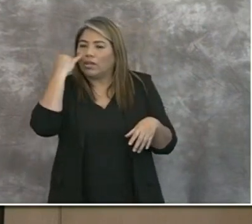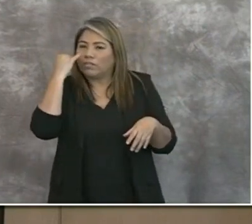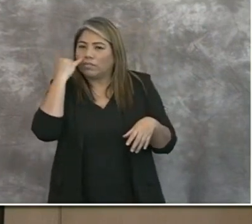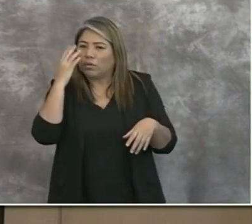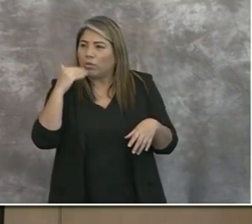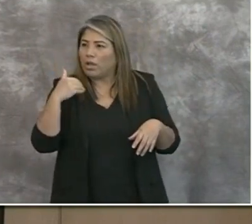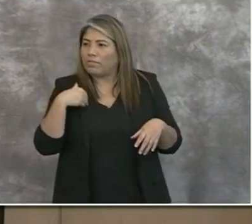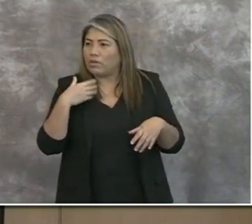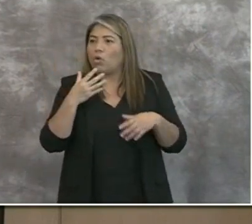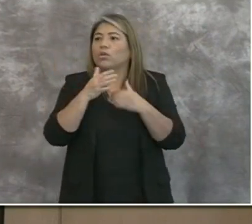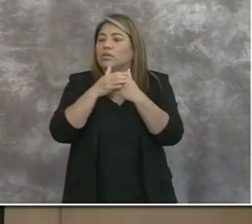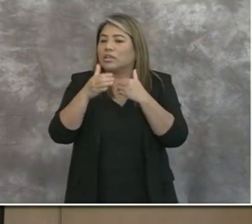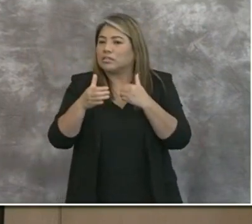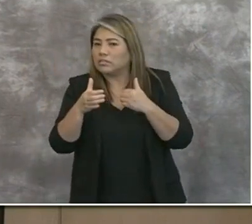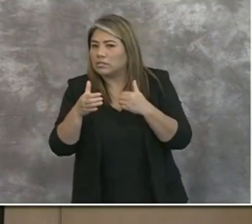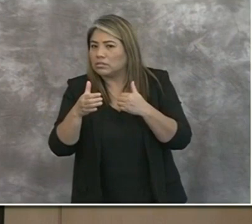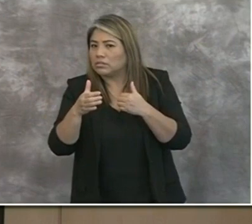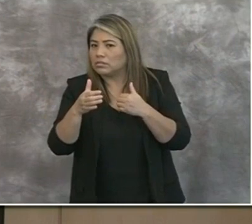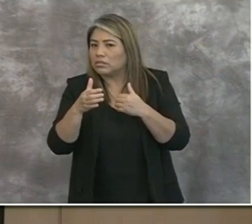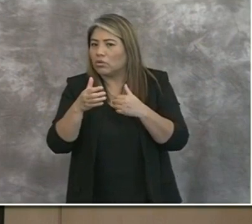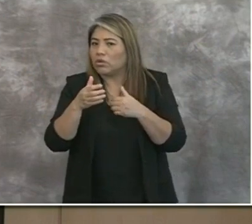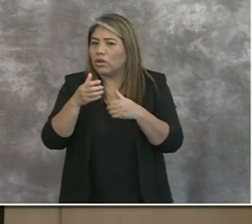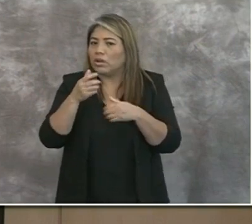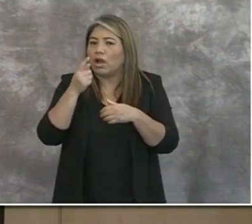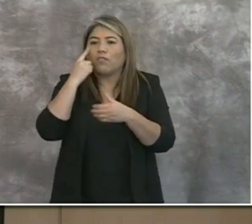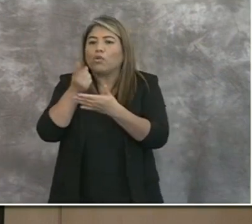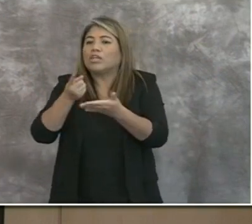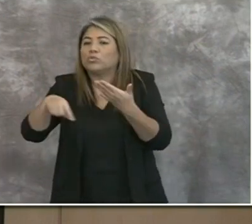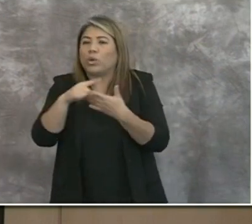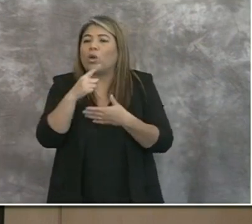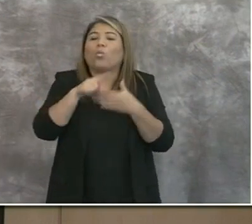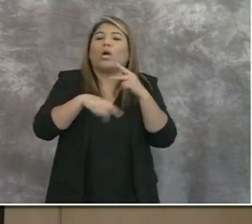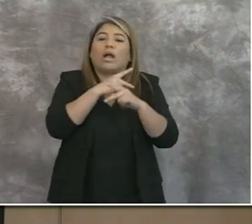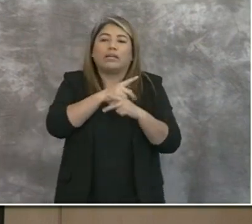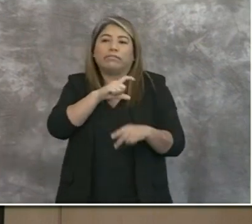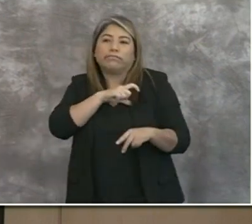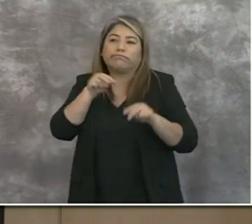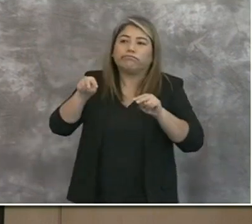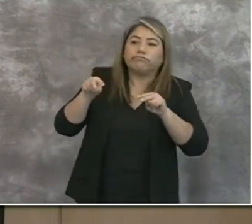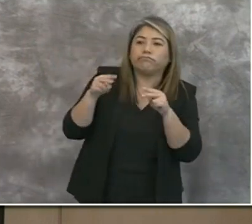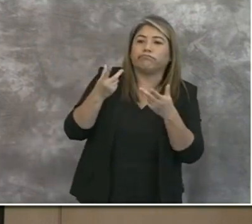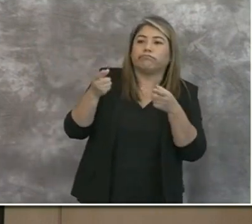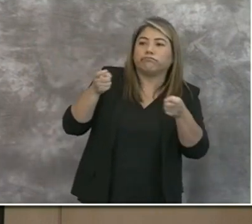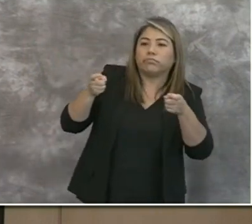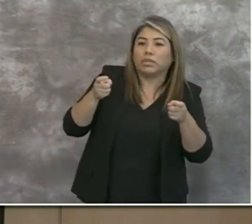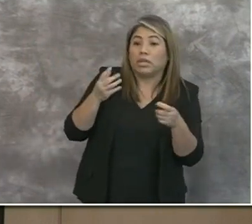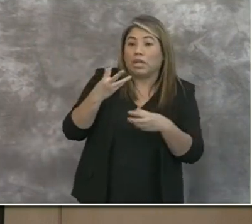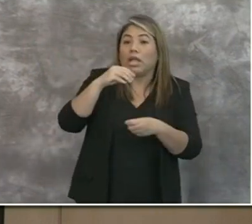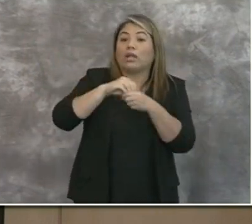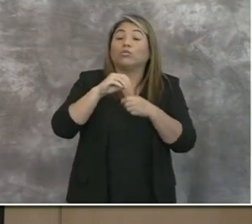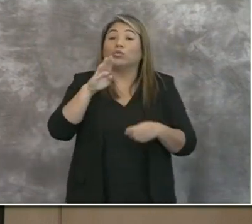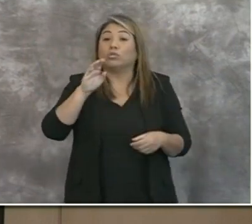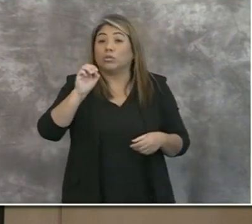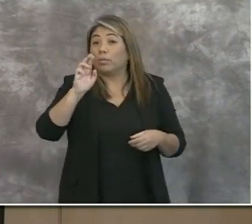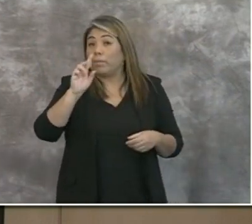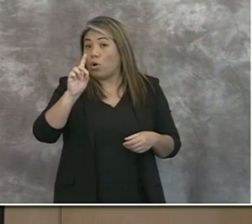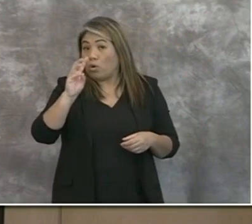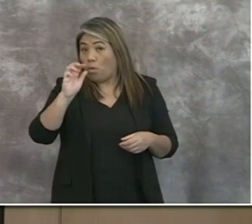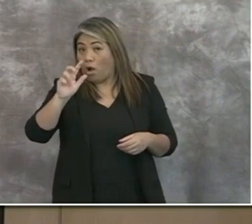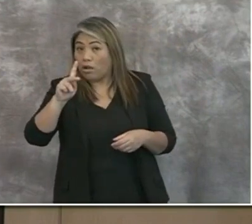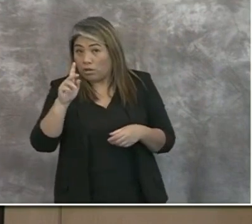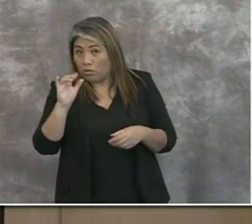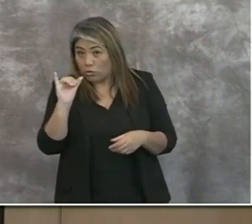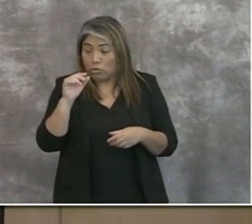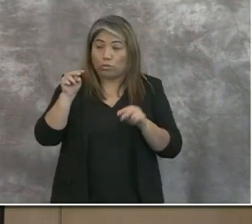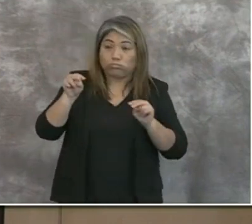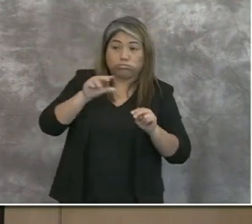next week. Just what enforcement will look like and if this includes the boardwalks. And then my second question would be if